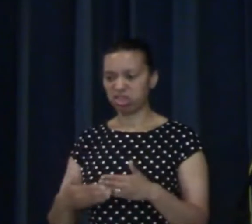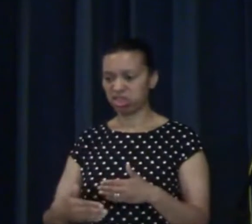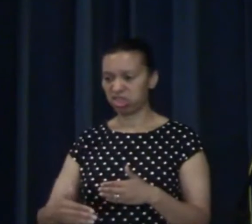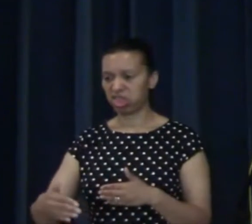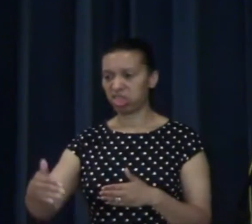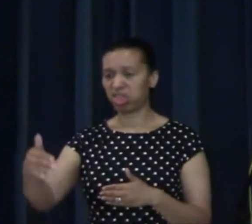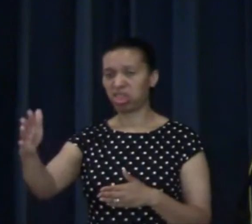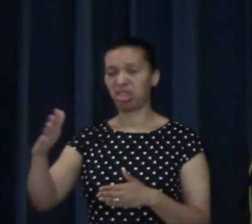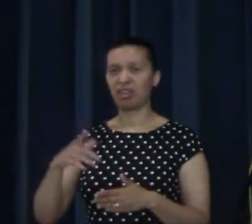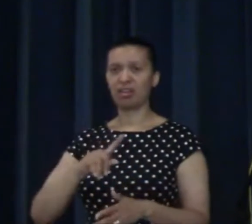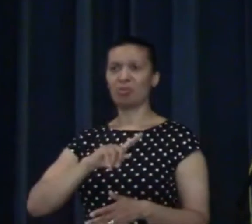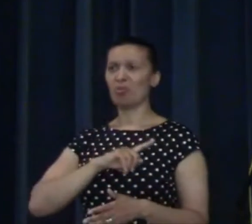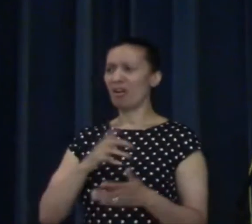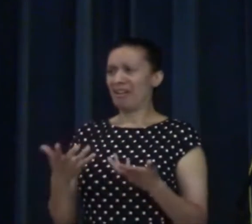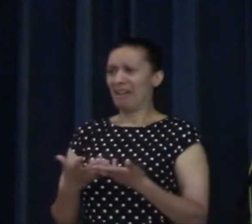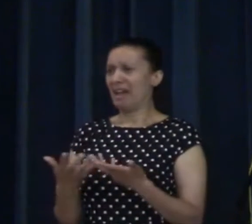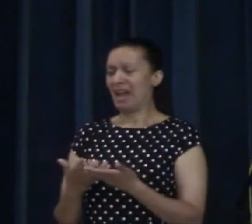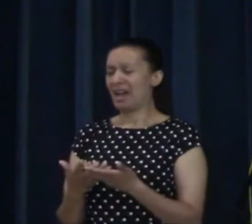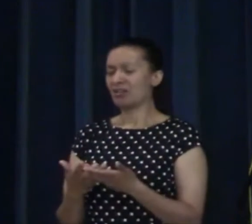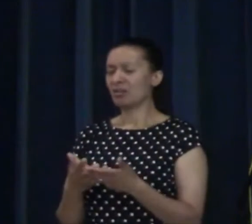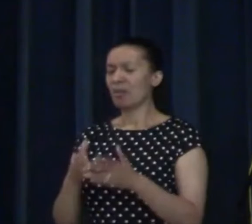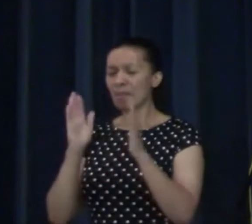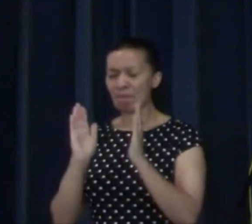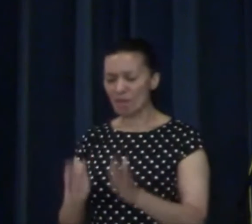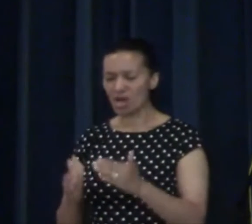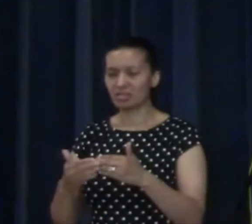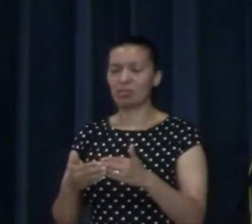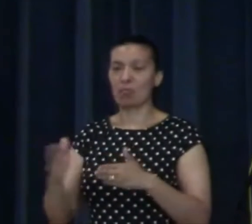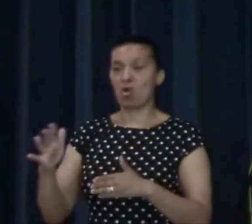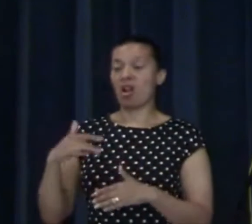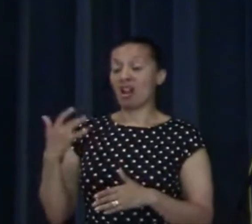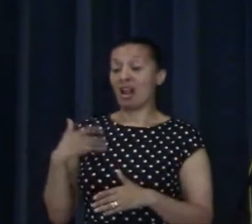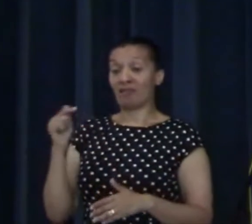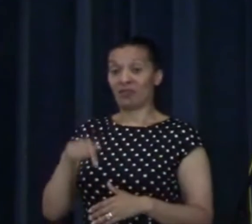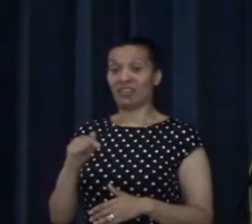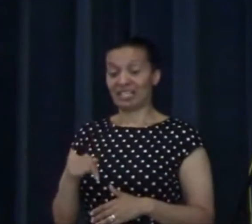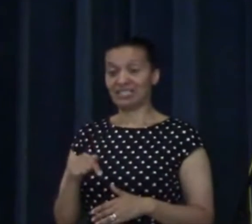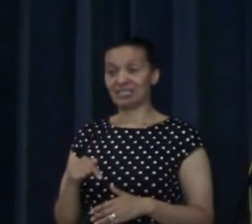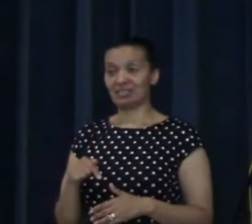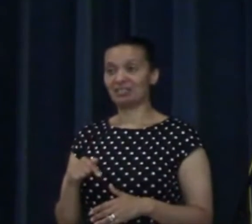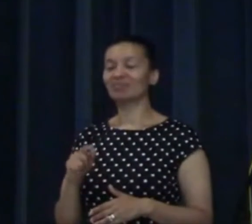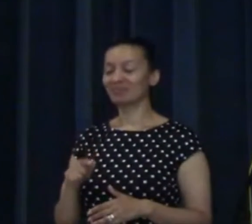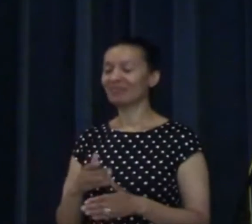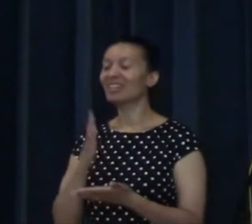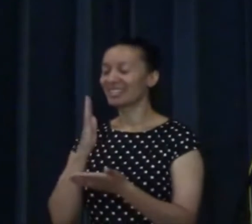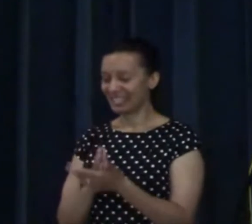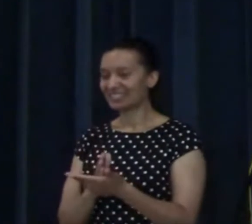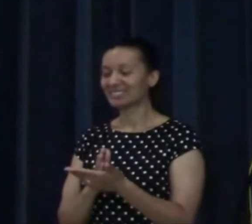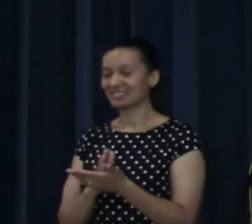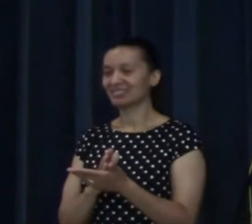There had to be more to life than this. And there is more to life than this. It's called Jesus.